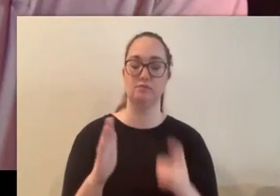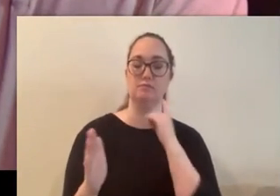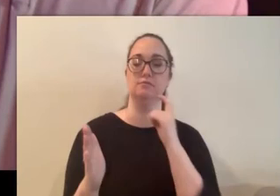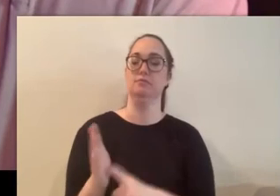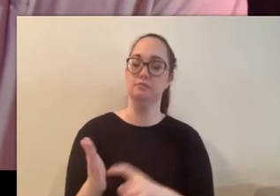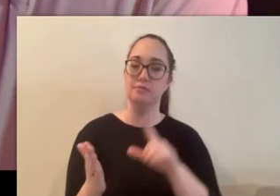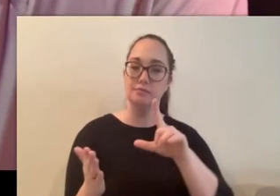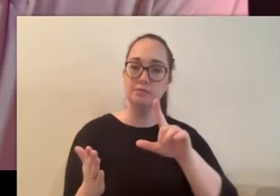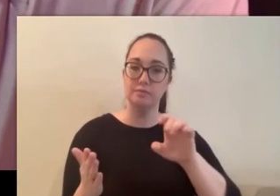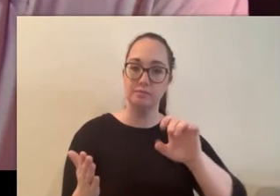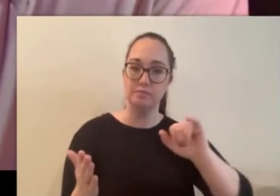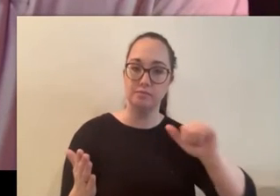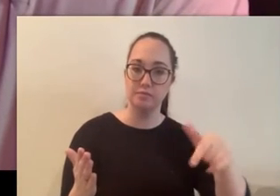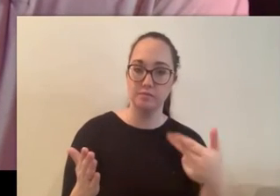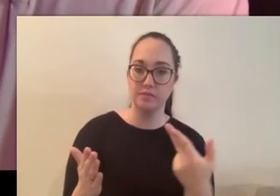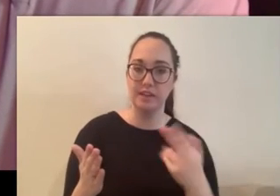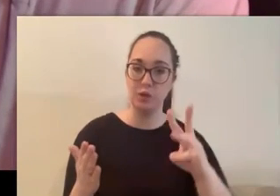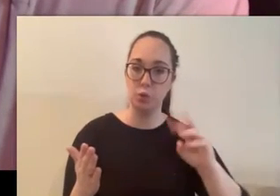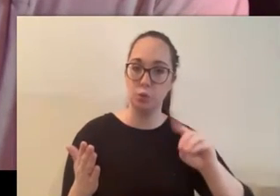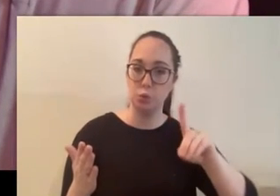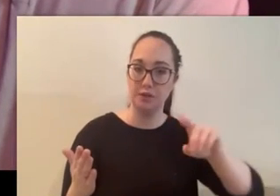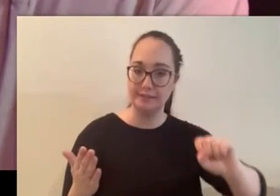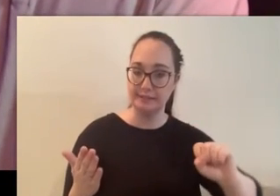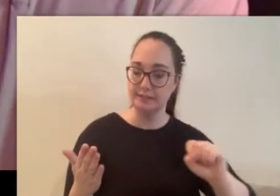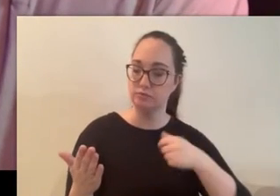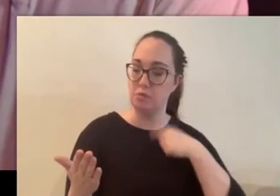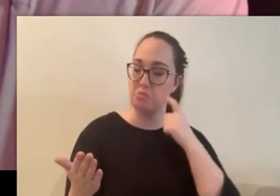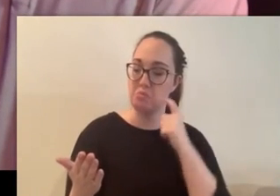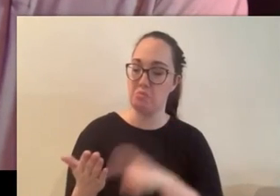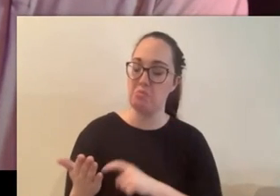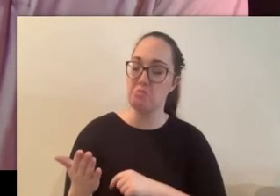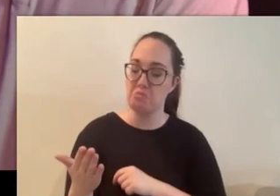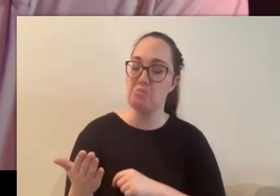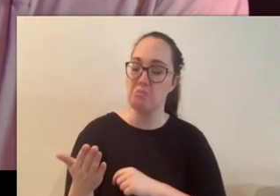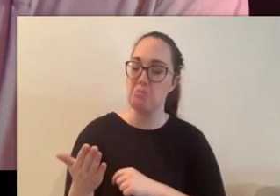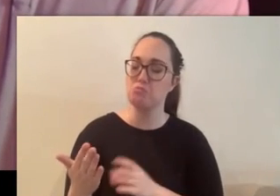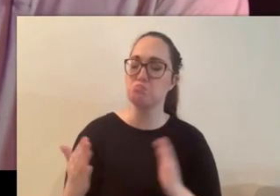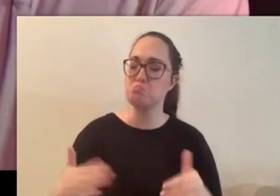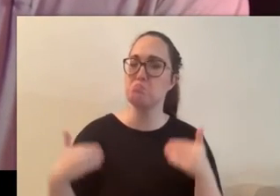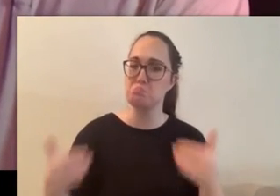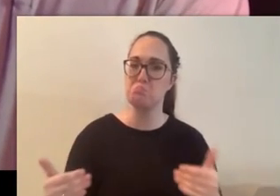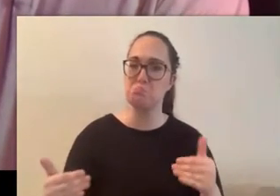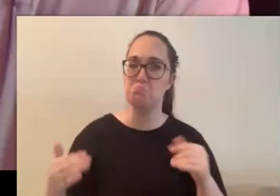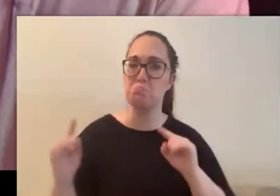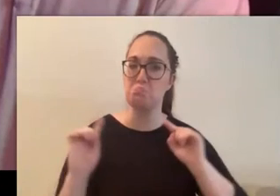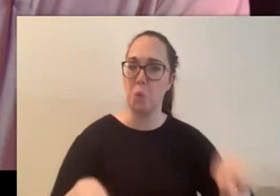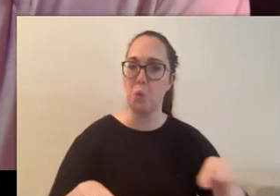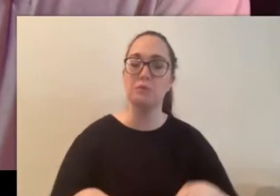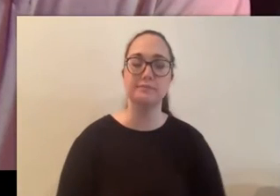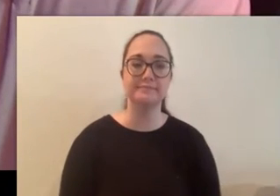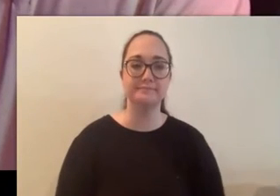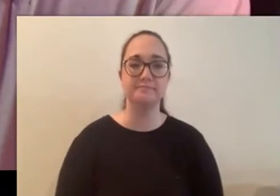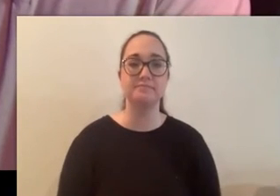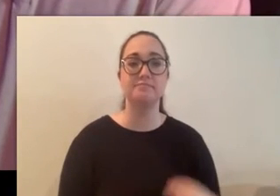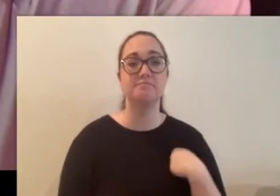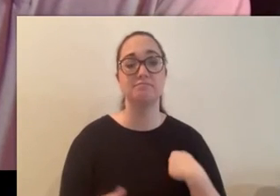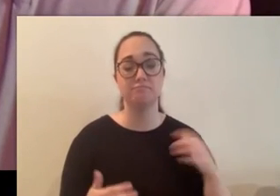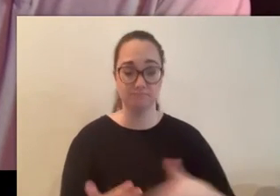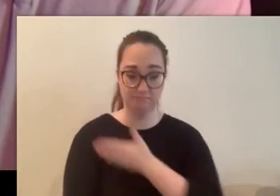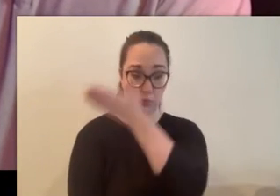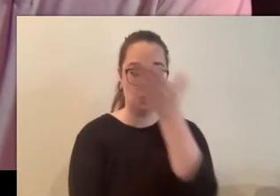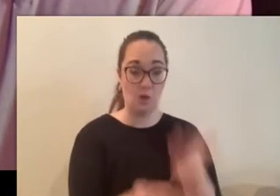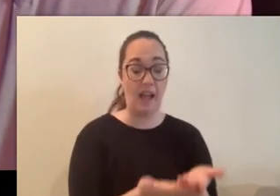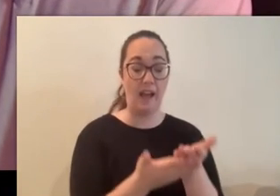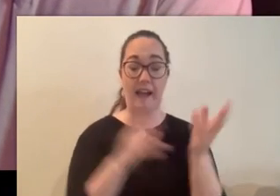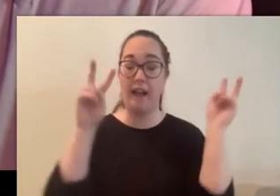for some reason so i decided to give it a shot on arriving in the area it looked very